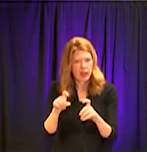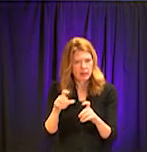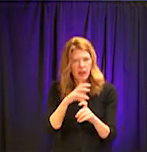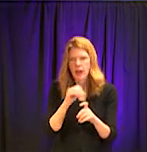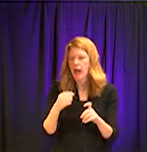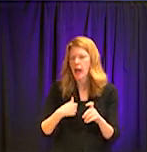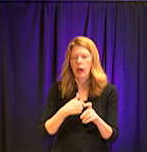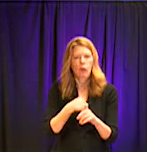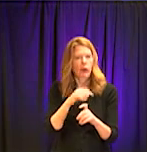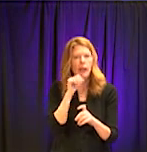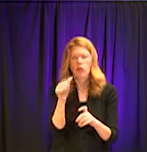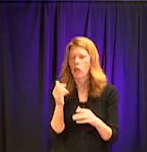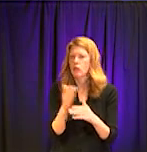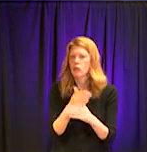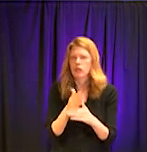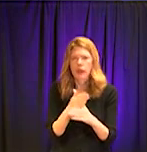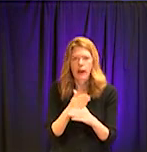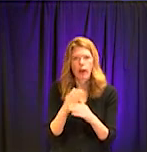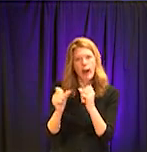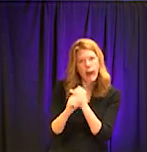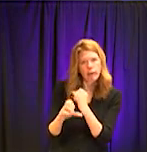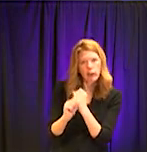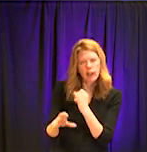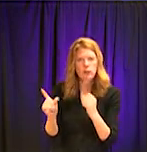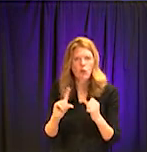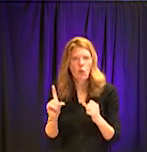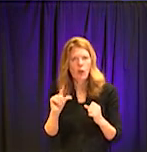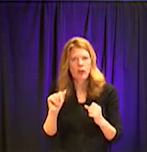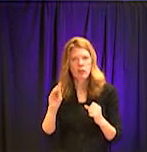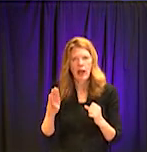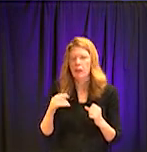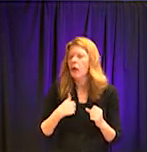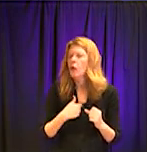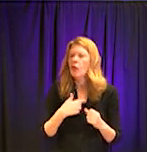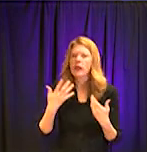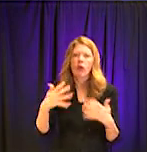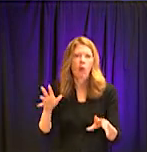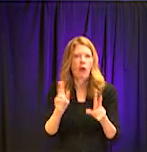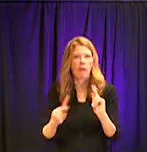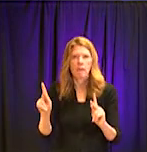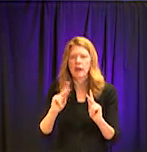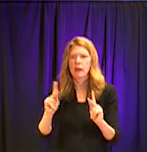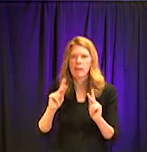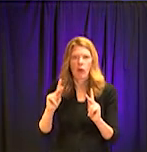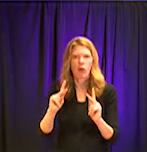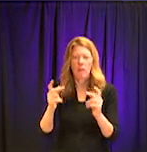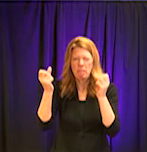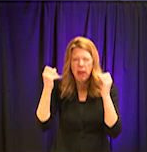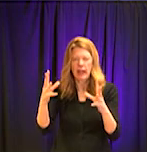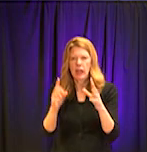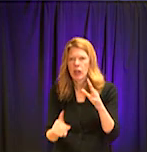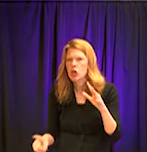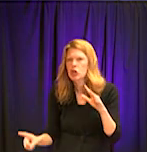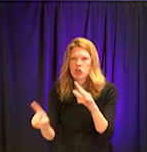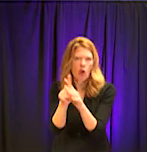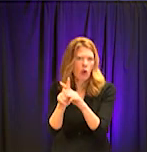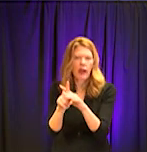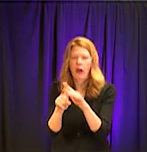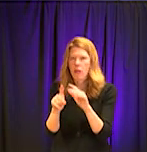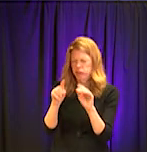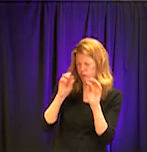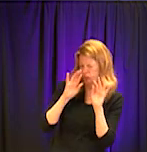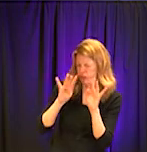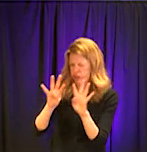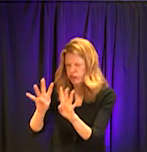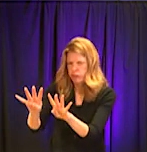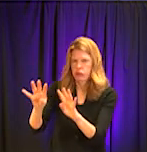something that would be widely advertised because we can't have 500 people showing up requesting a test. And there's some who would argue, you know,